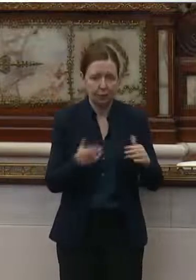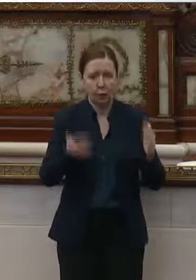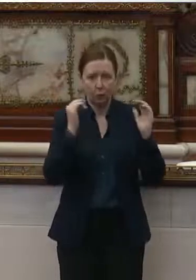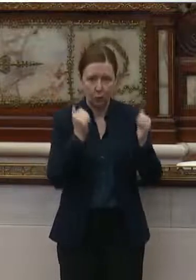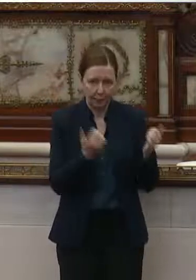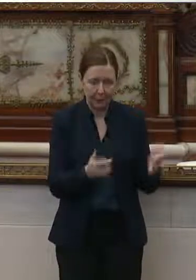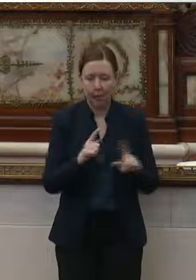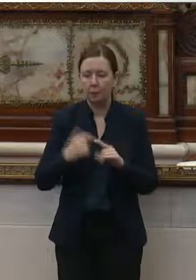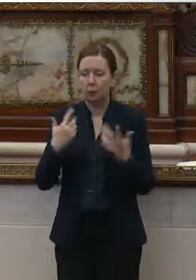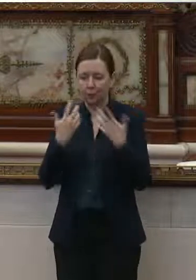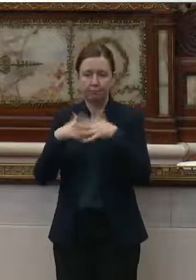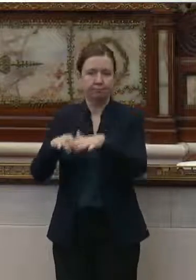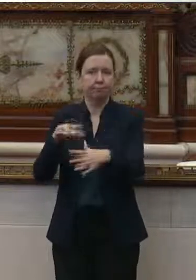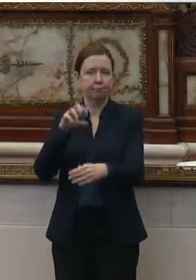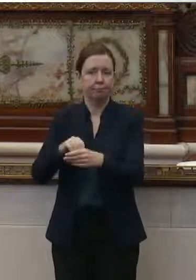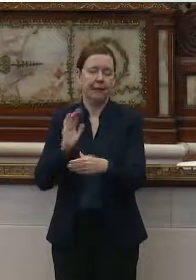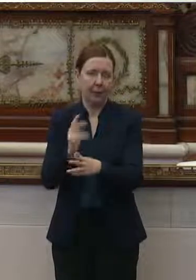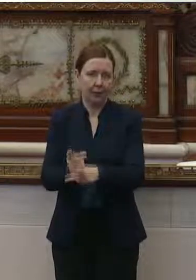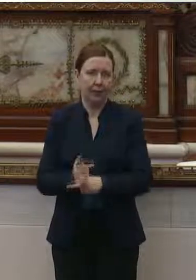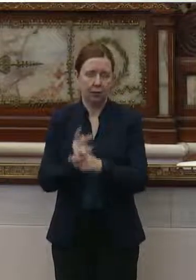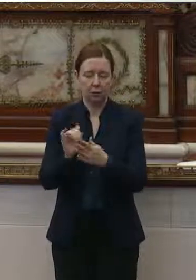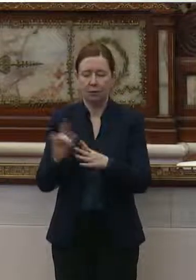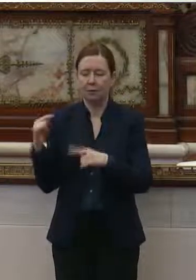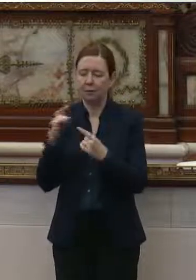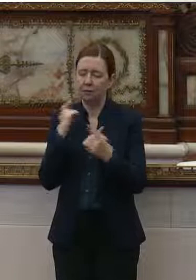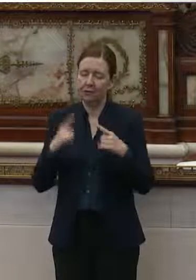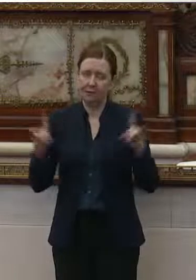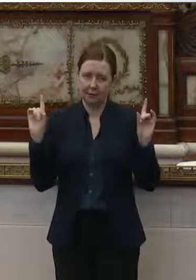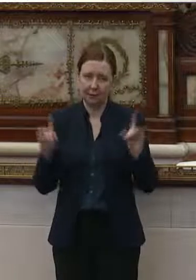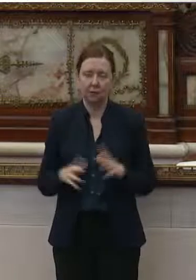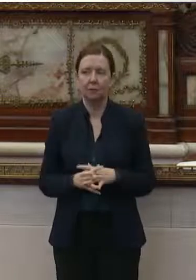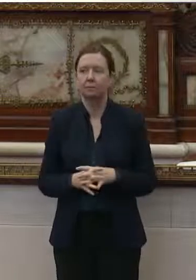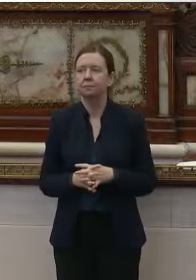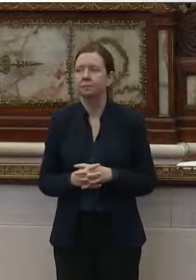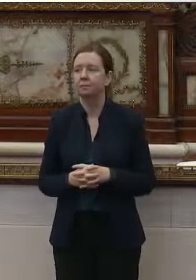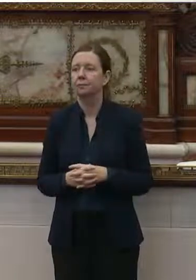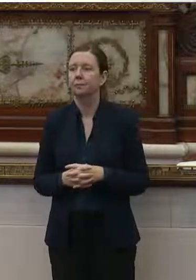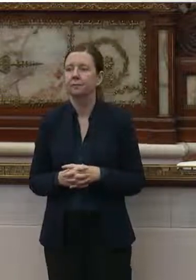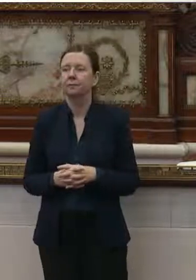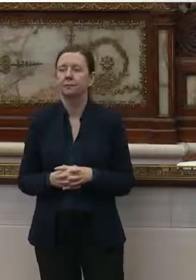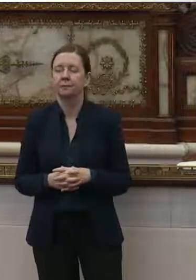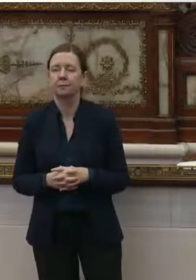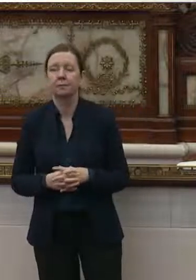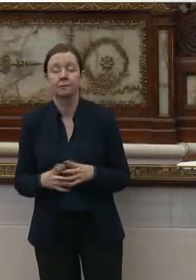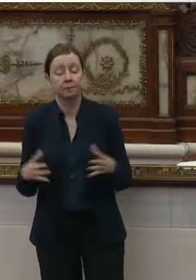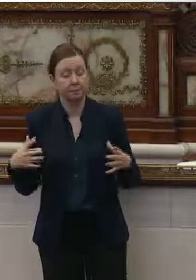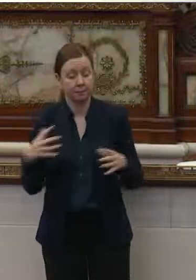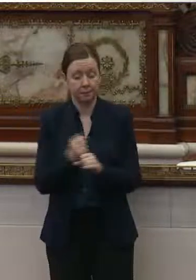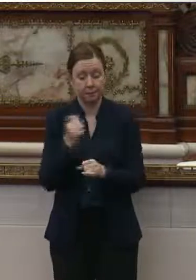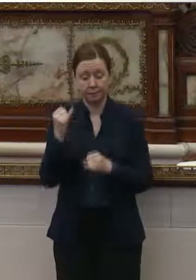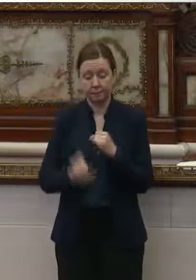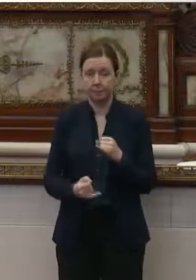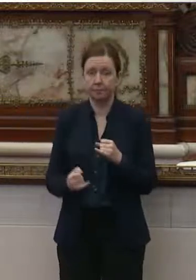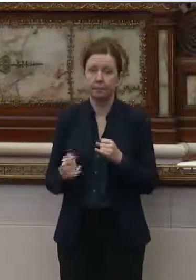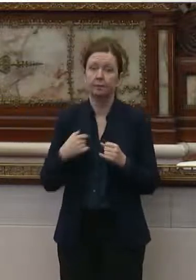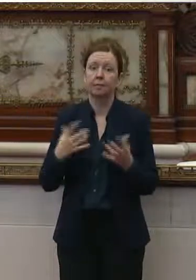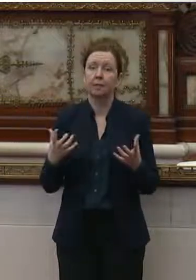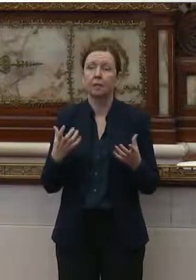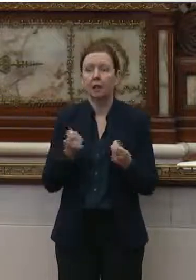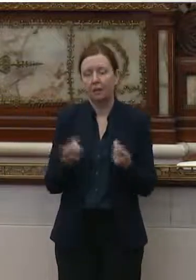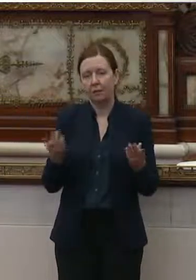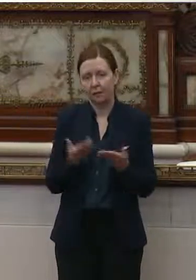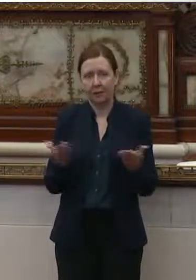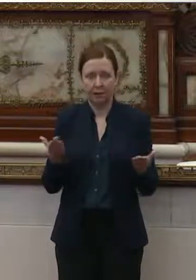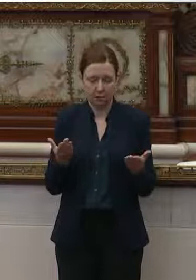them, but that we're integrating in our care. So that's been really successful. So in conclusion, I wanted to share just a few take-homes.